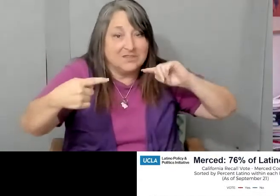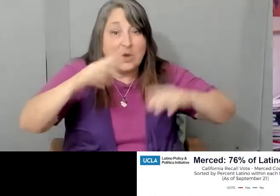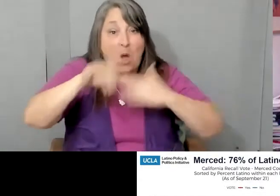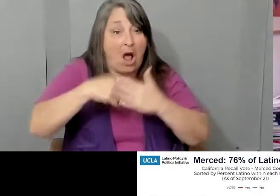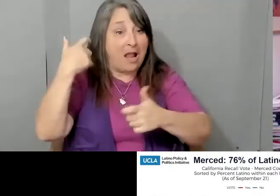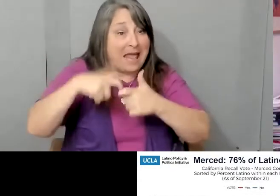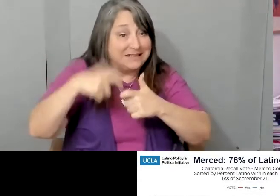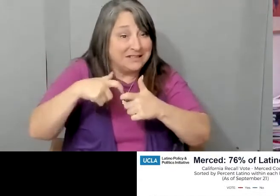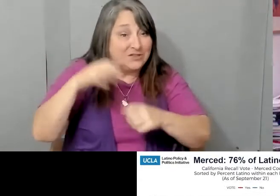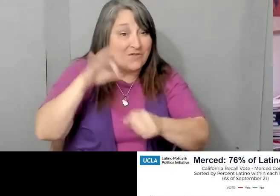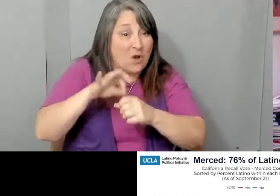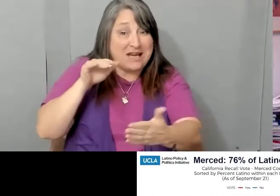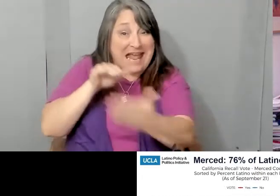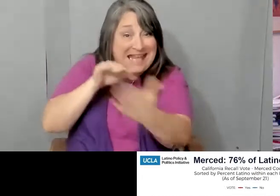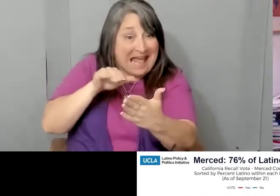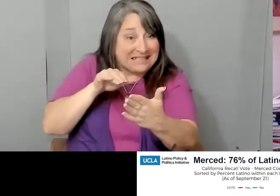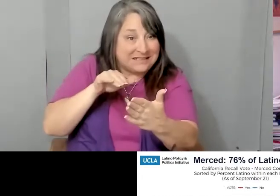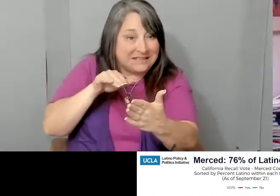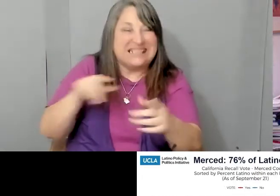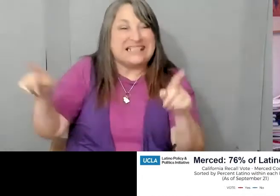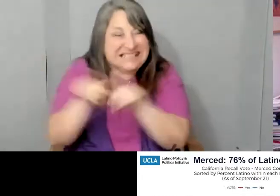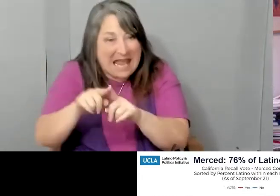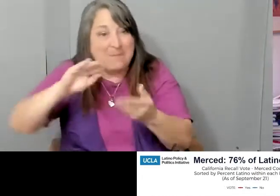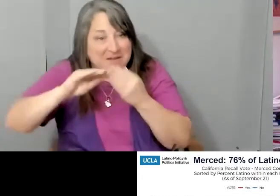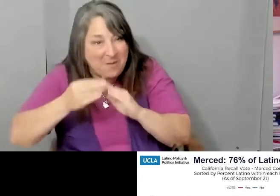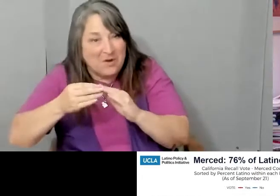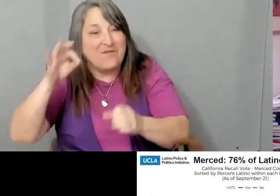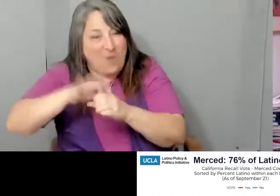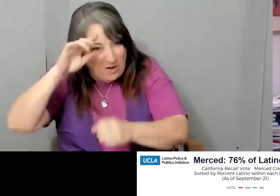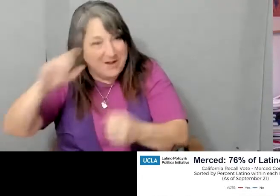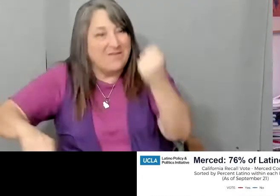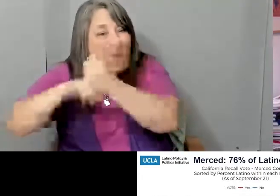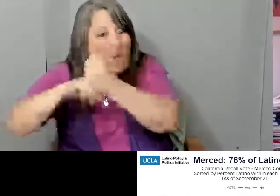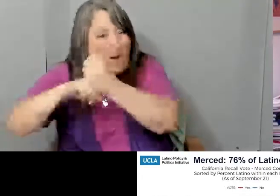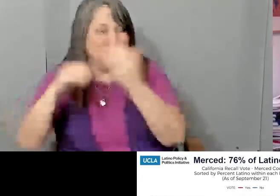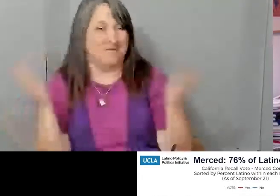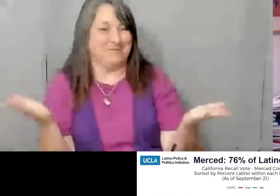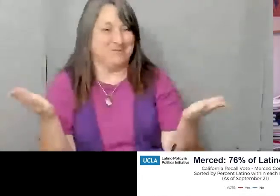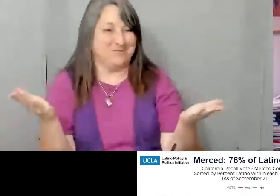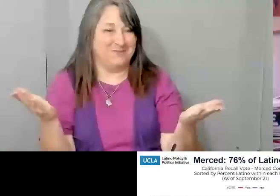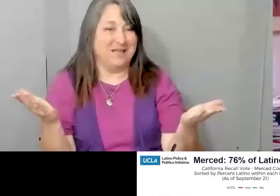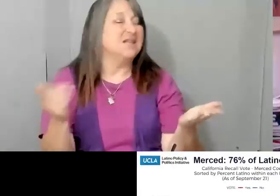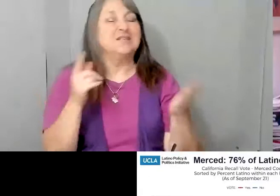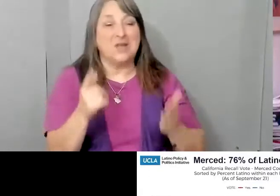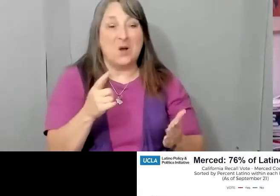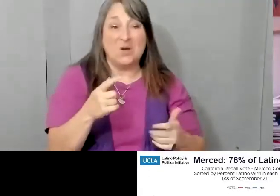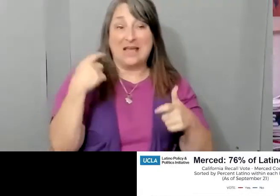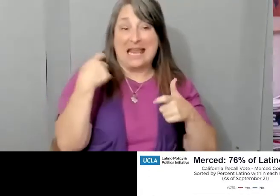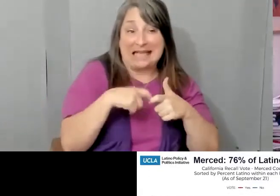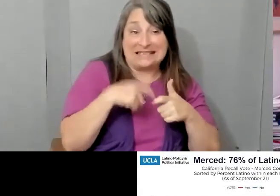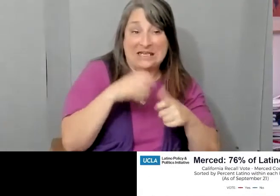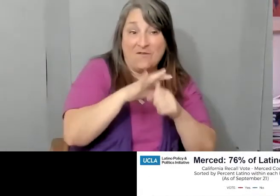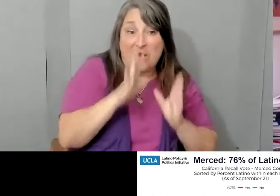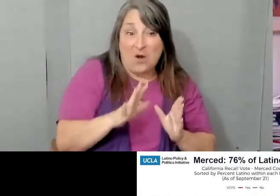the recall, the same amount of non-Latinos voted for the recall. And so in this way, Latino ballots are essentially neutralizing those of non